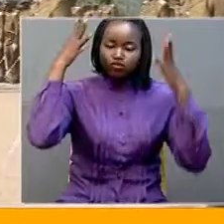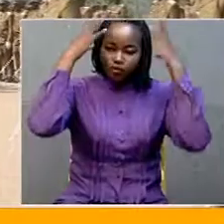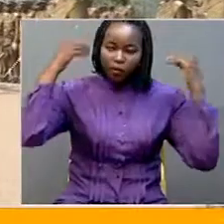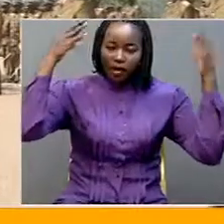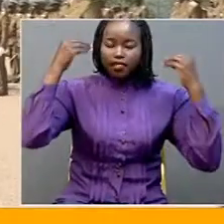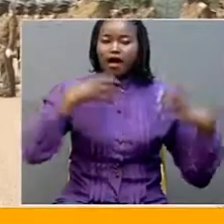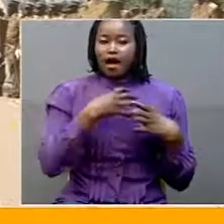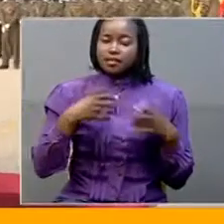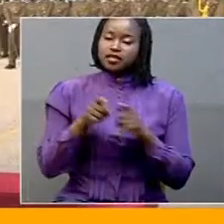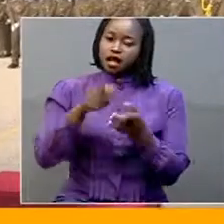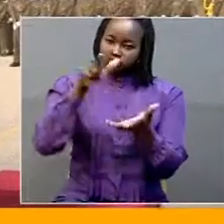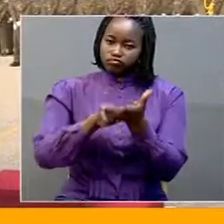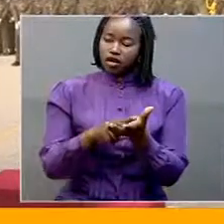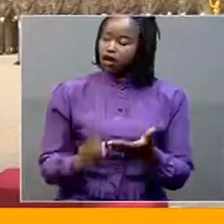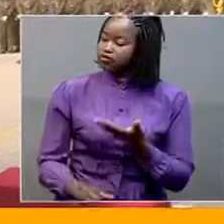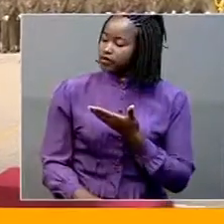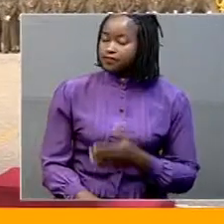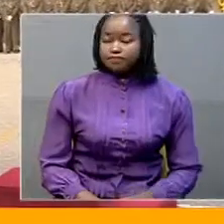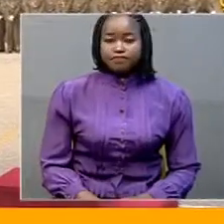at the same ceremony i